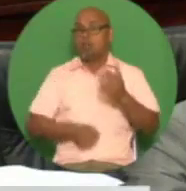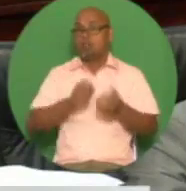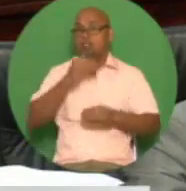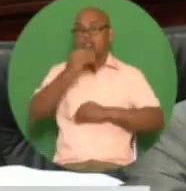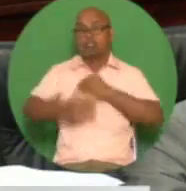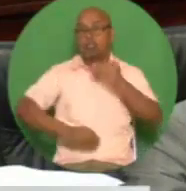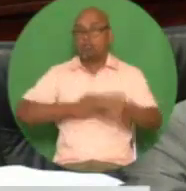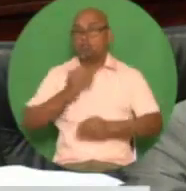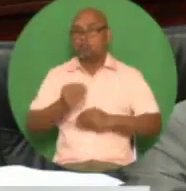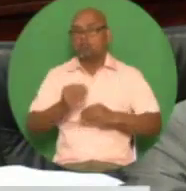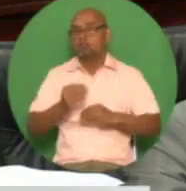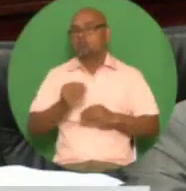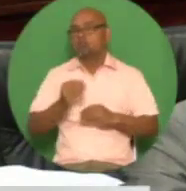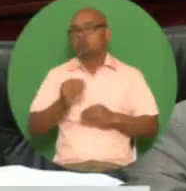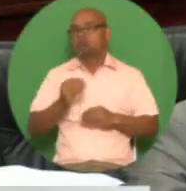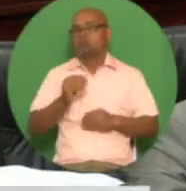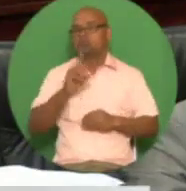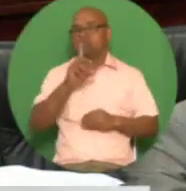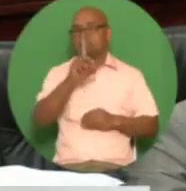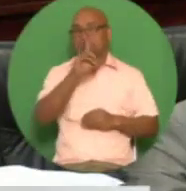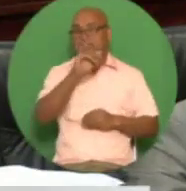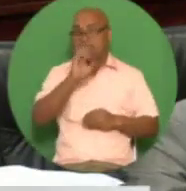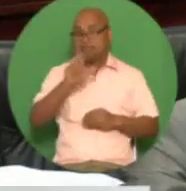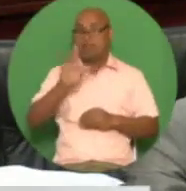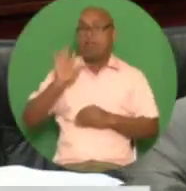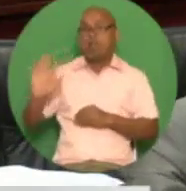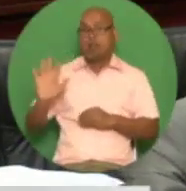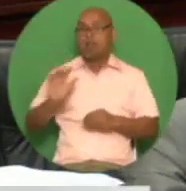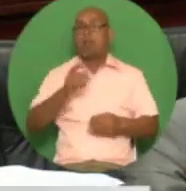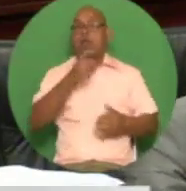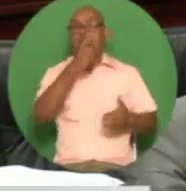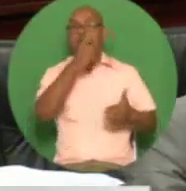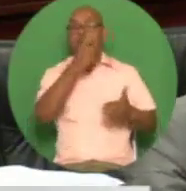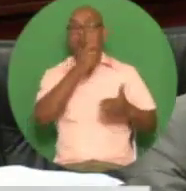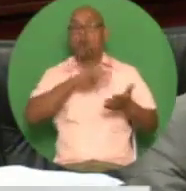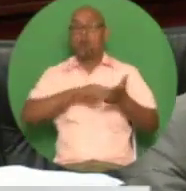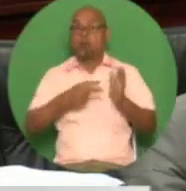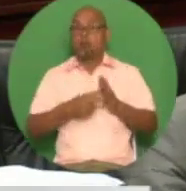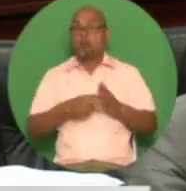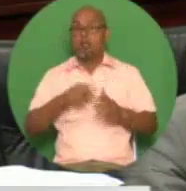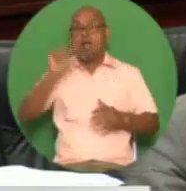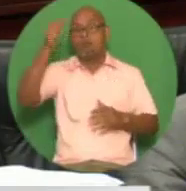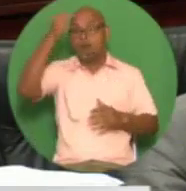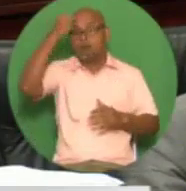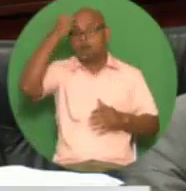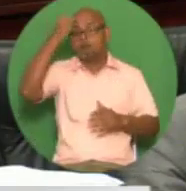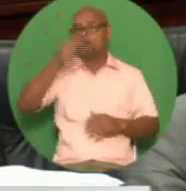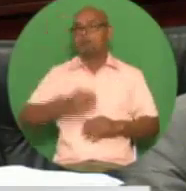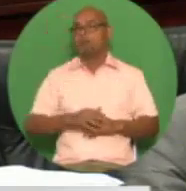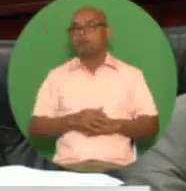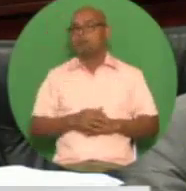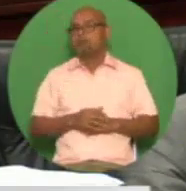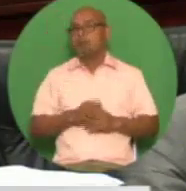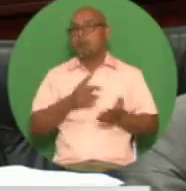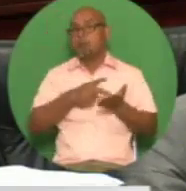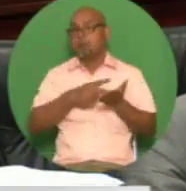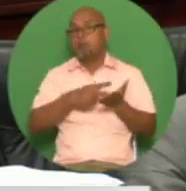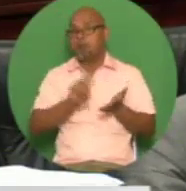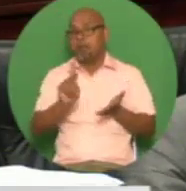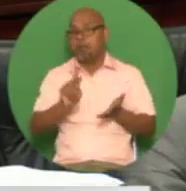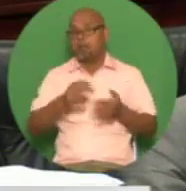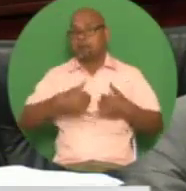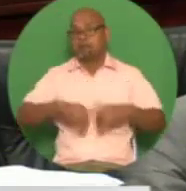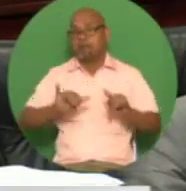keeping the price of diesel unchanged will cost the Treasury over seven hundred million